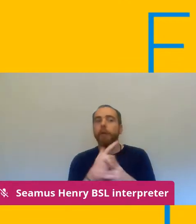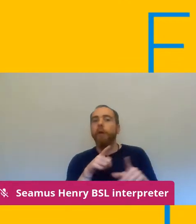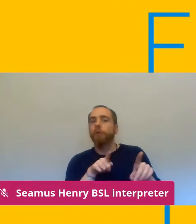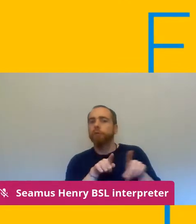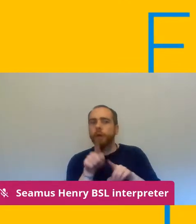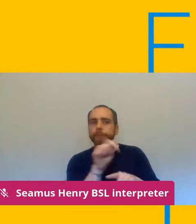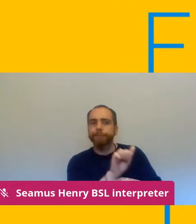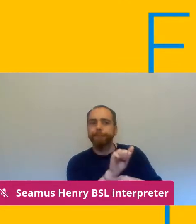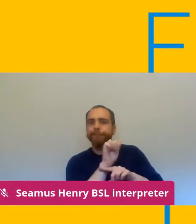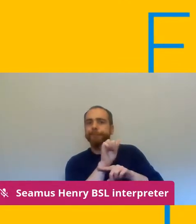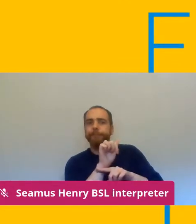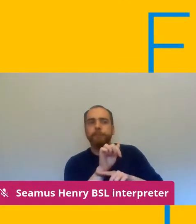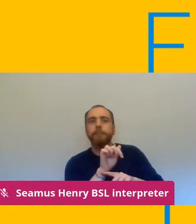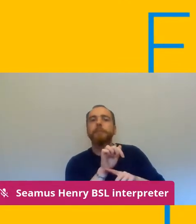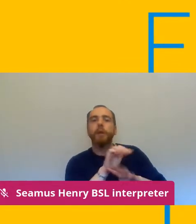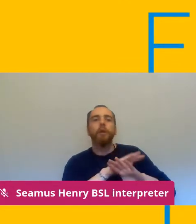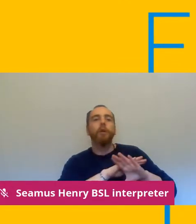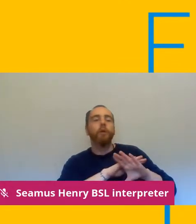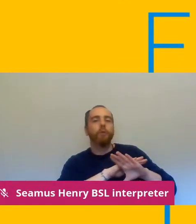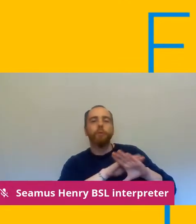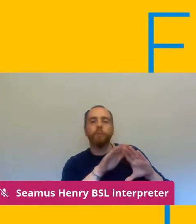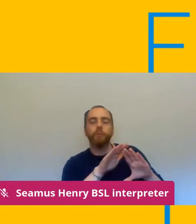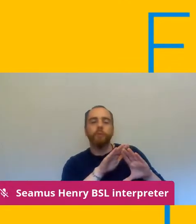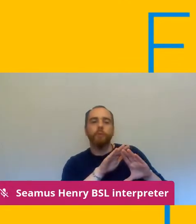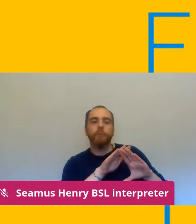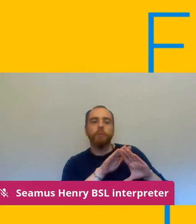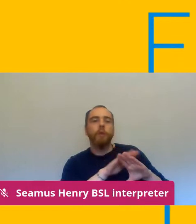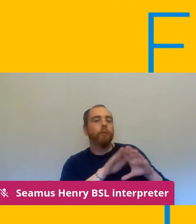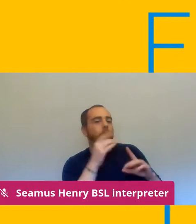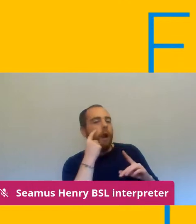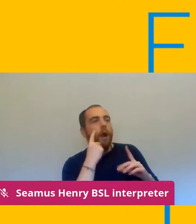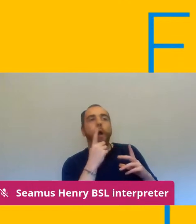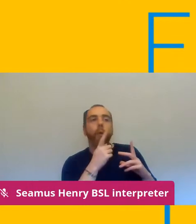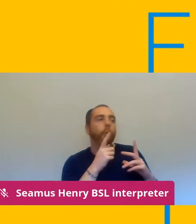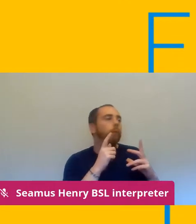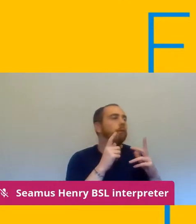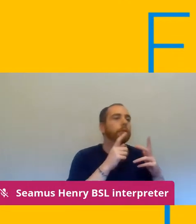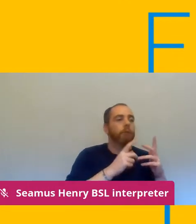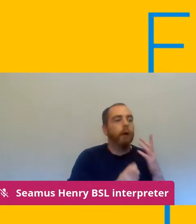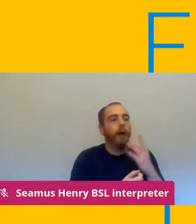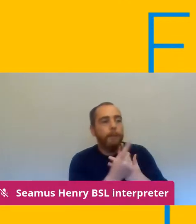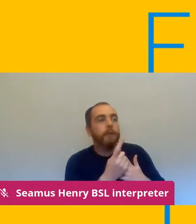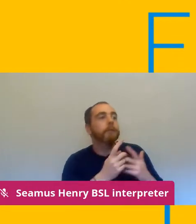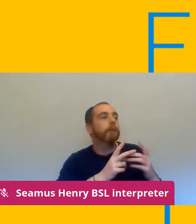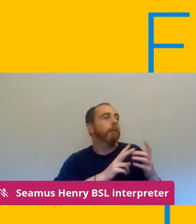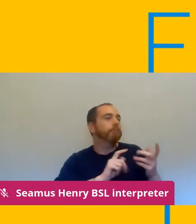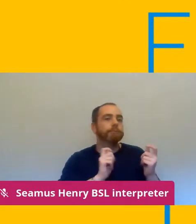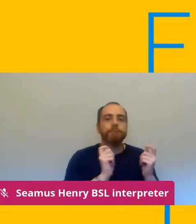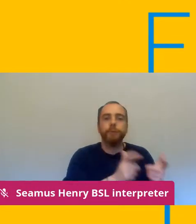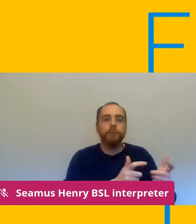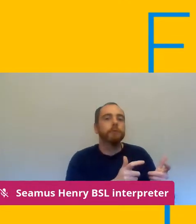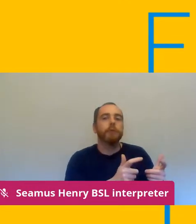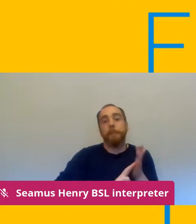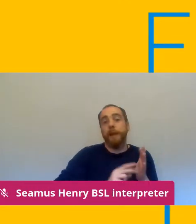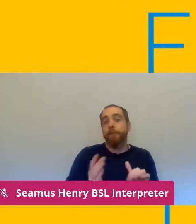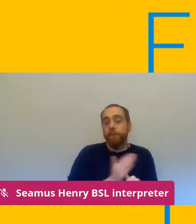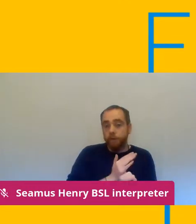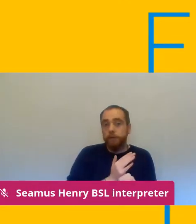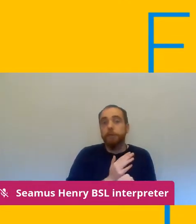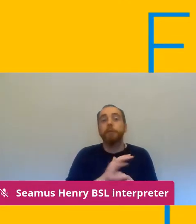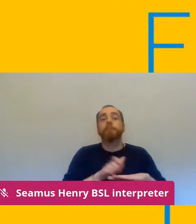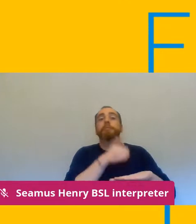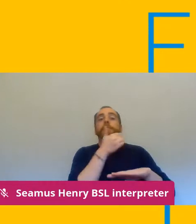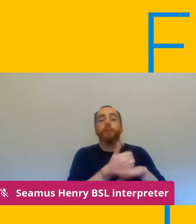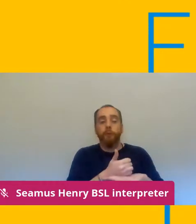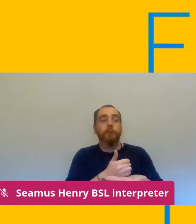employees are legally responsible and if they breach their legal duties it's very unlikely that this government will step in behind them